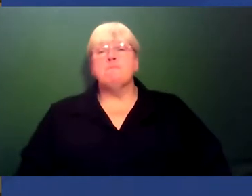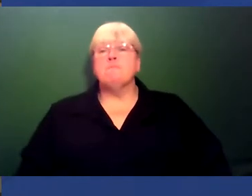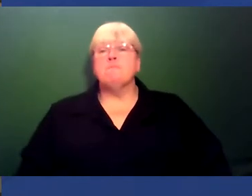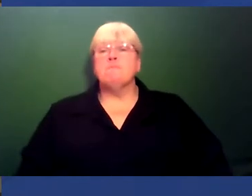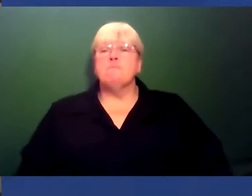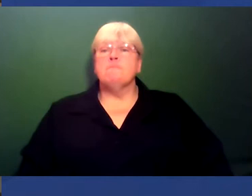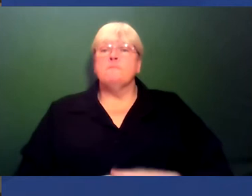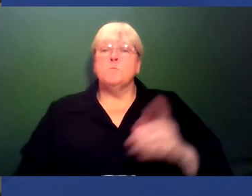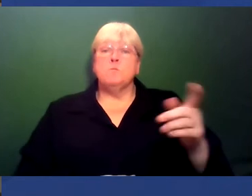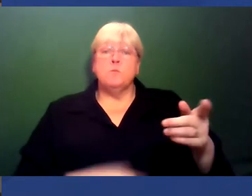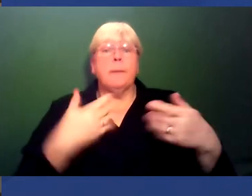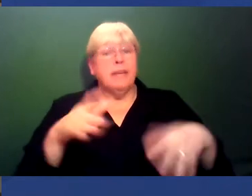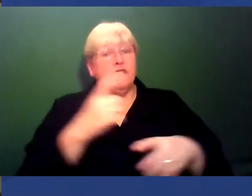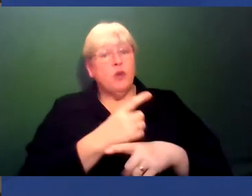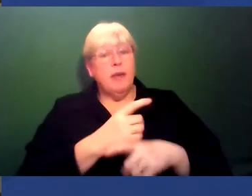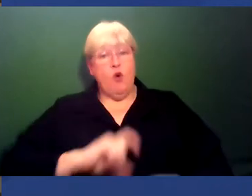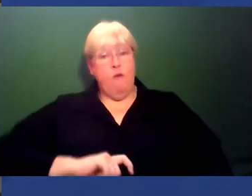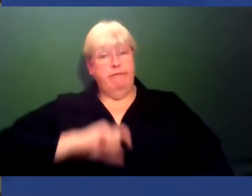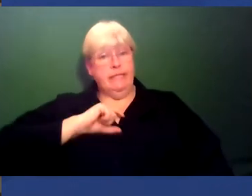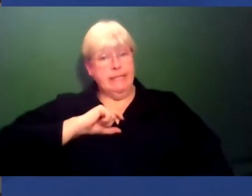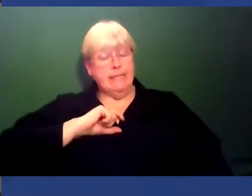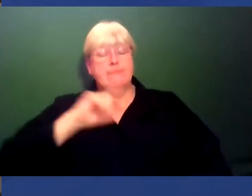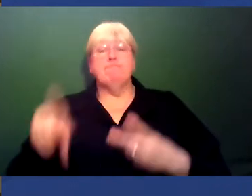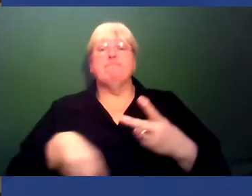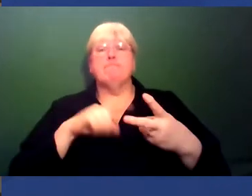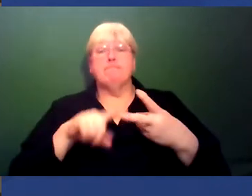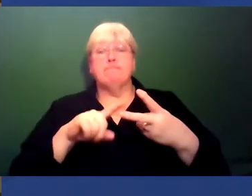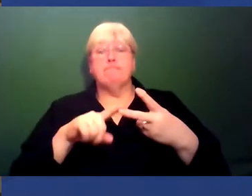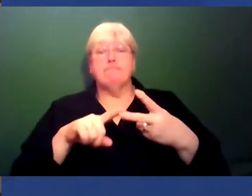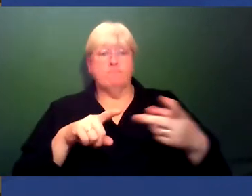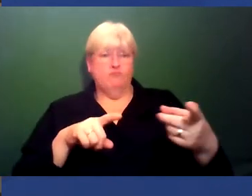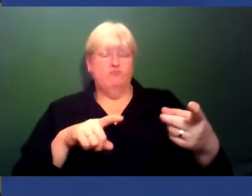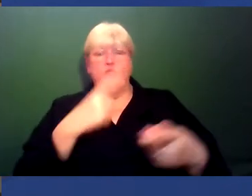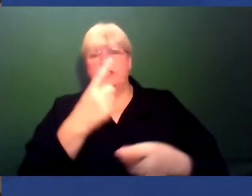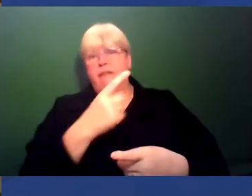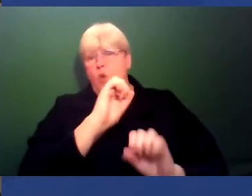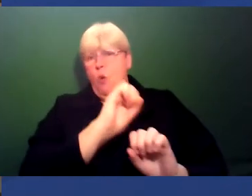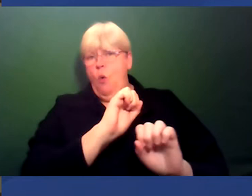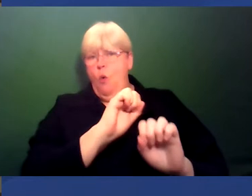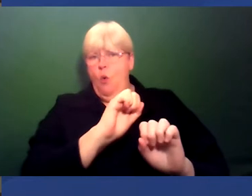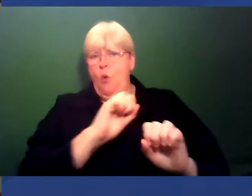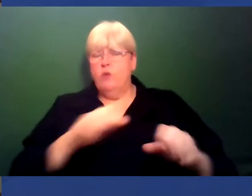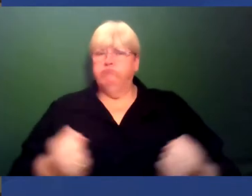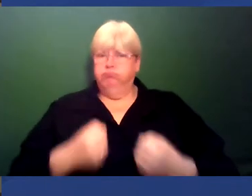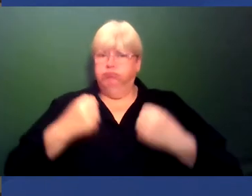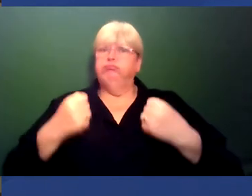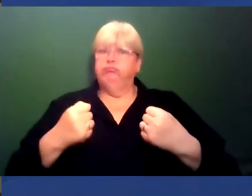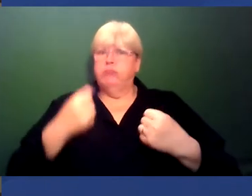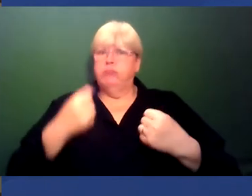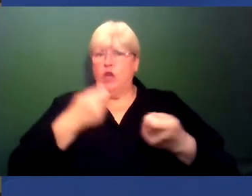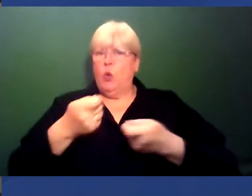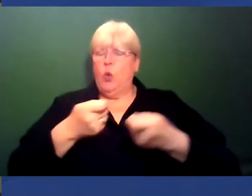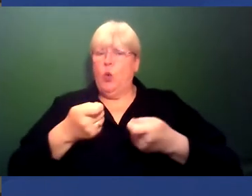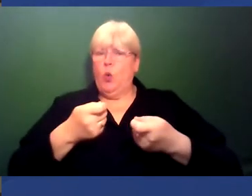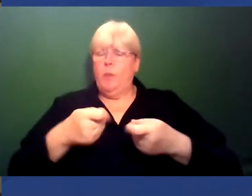You've talked about confidence, and you've talked about, obviously, your own resilience and your ability to call things out. But